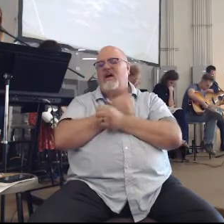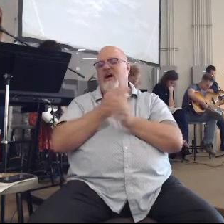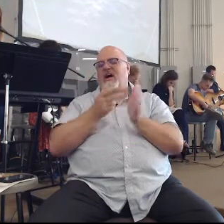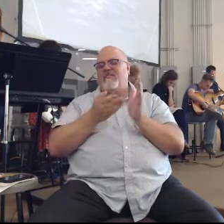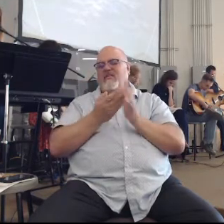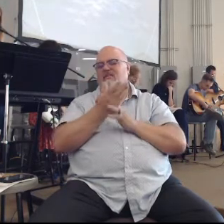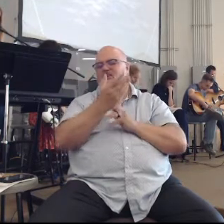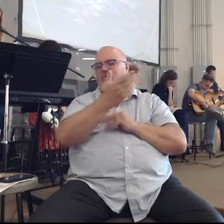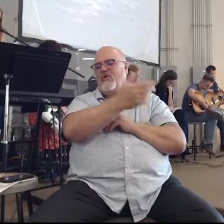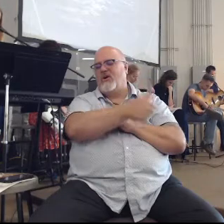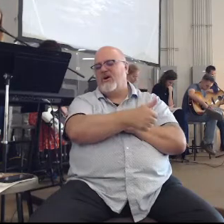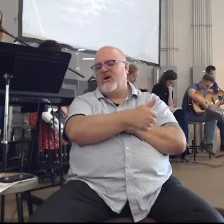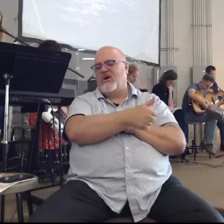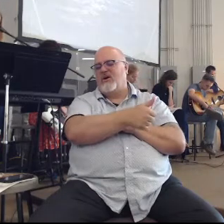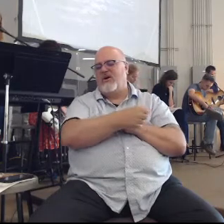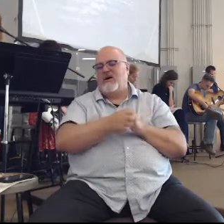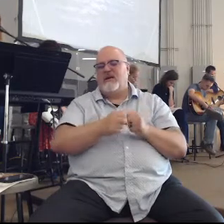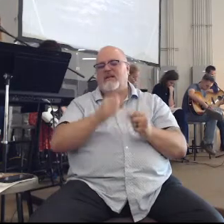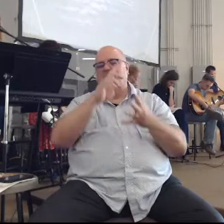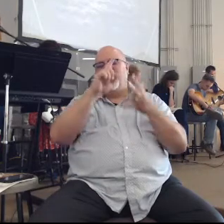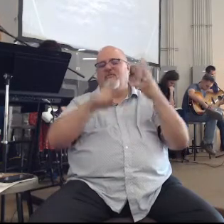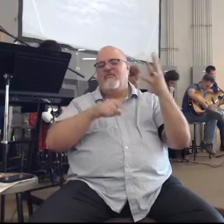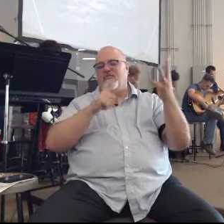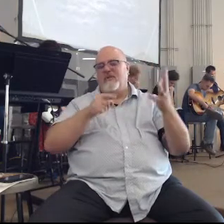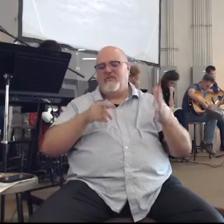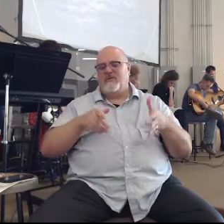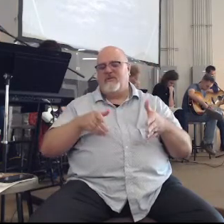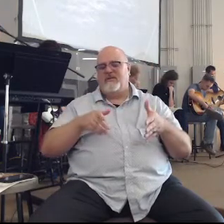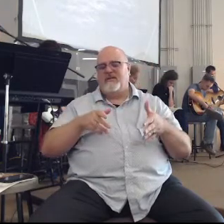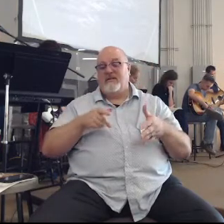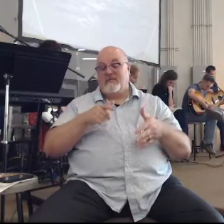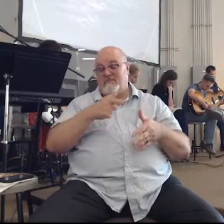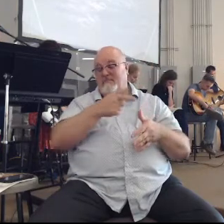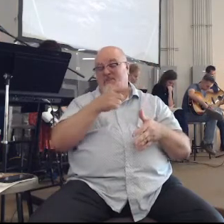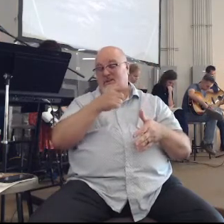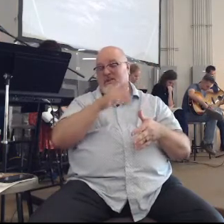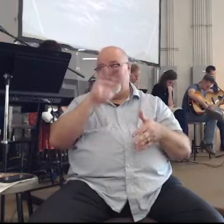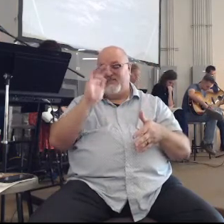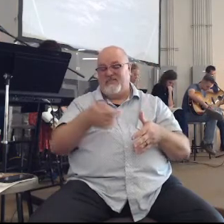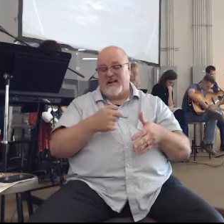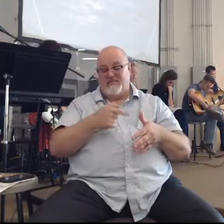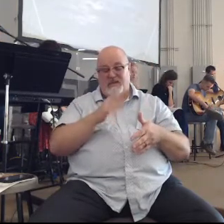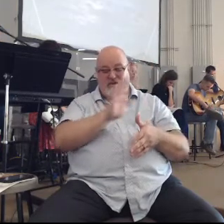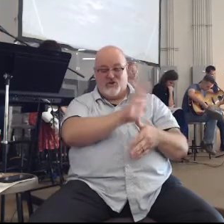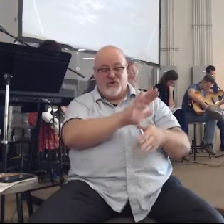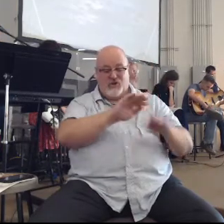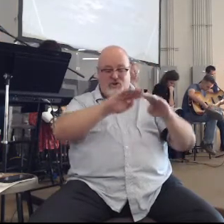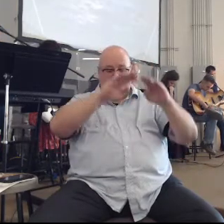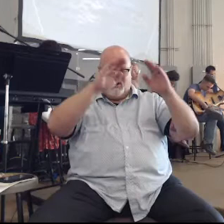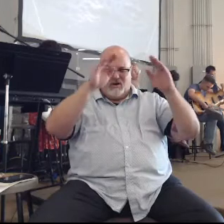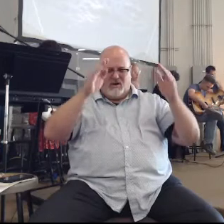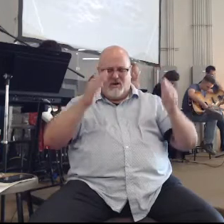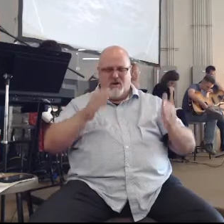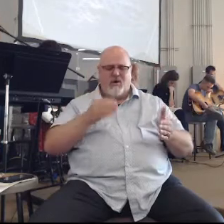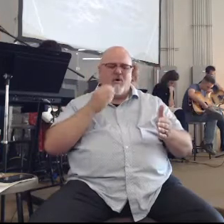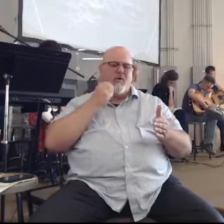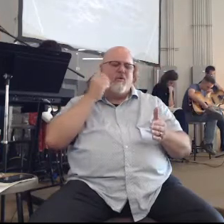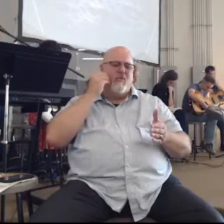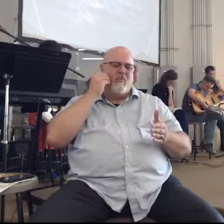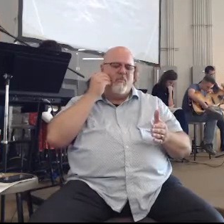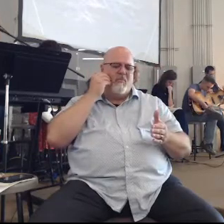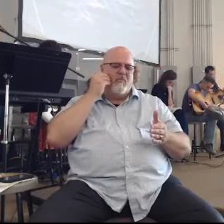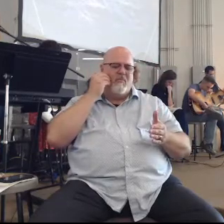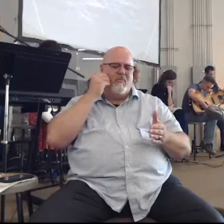people and letting her invite me to her home and giving such a positive environment. Lord, I pray